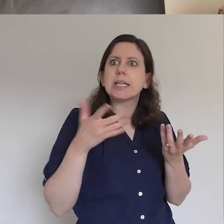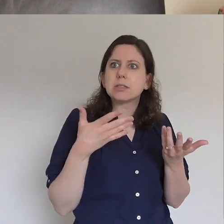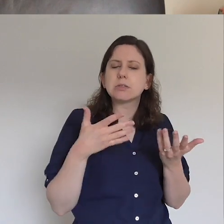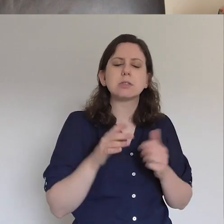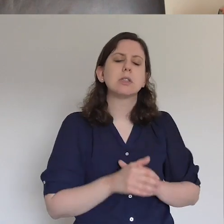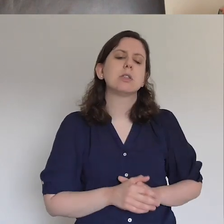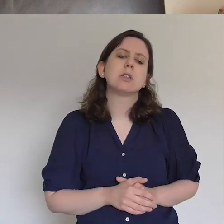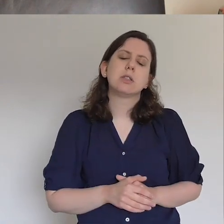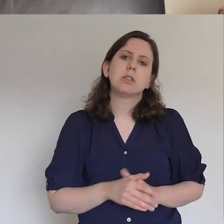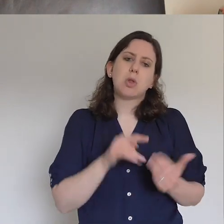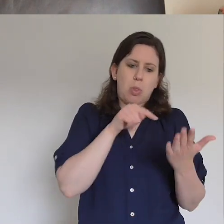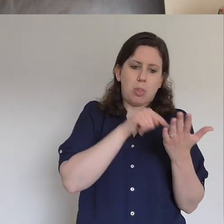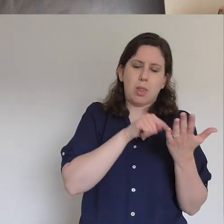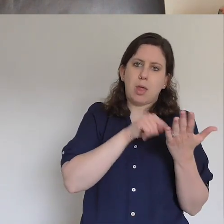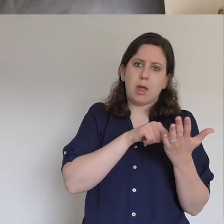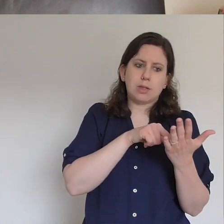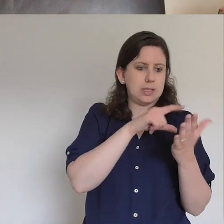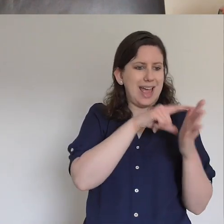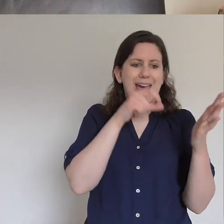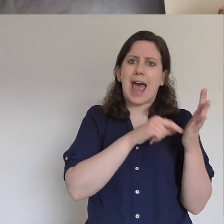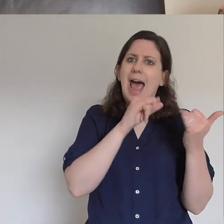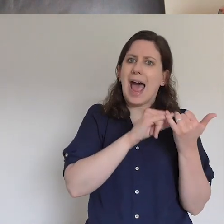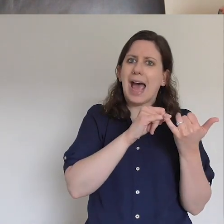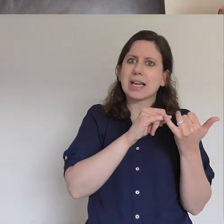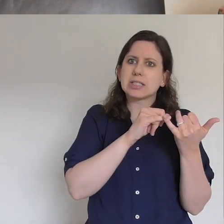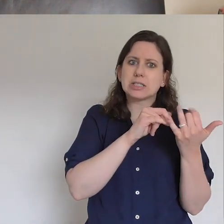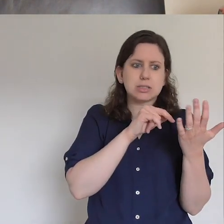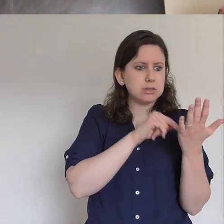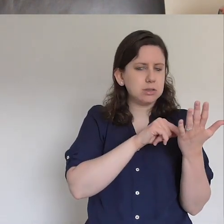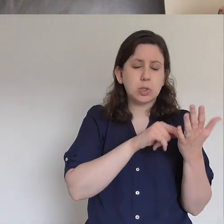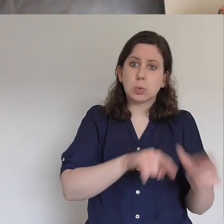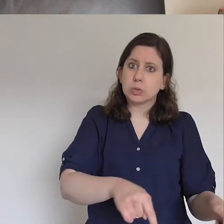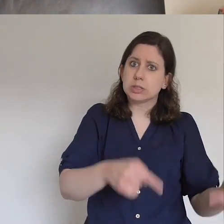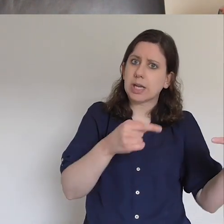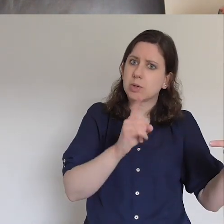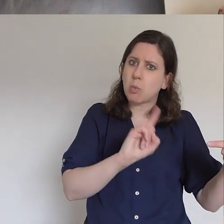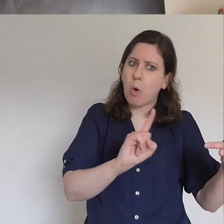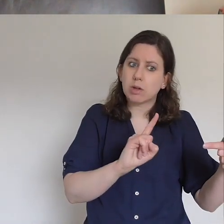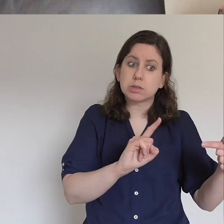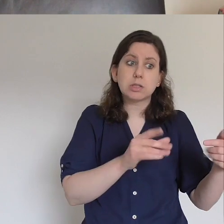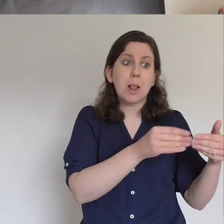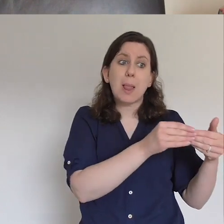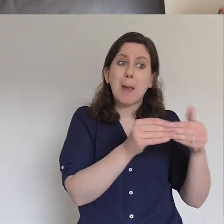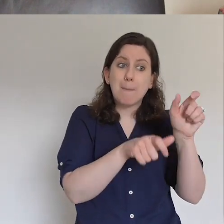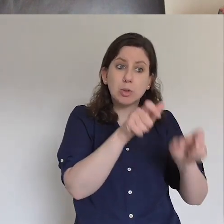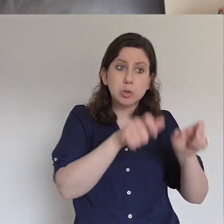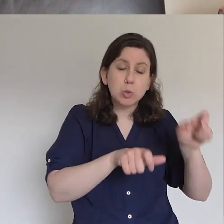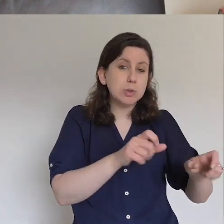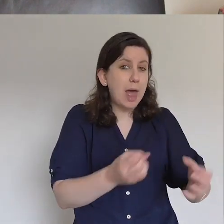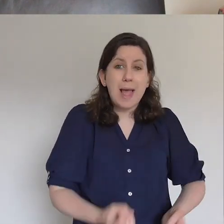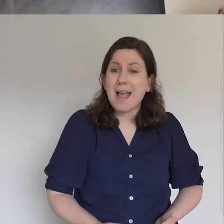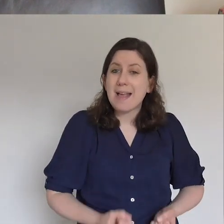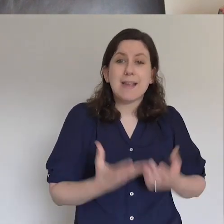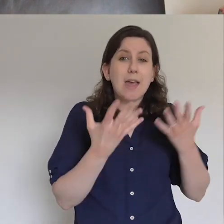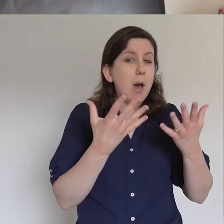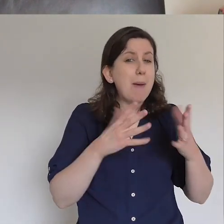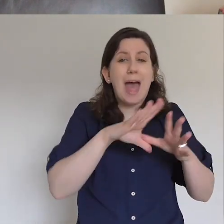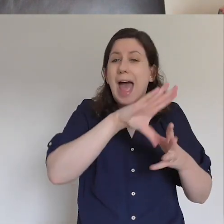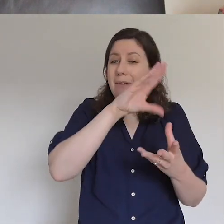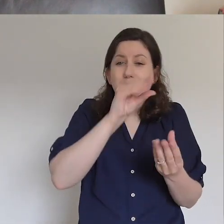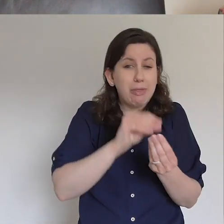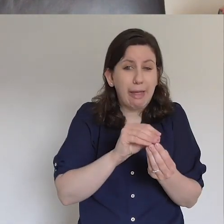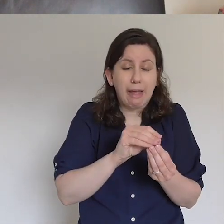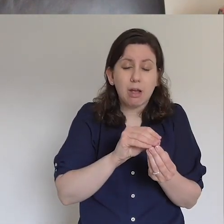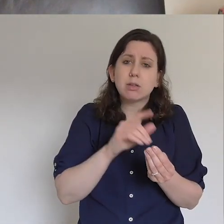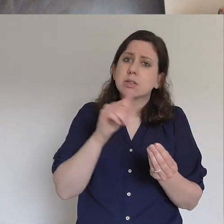will, the apostles will readily give up their freedom in order to share this with someone else. That's how vital it is. We've heard stories of people around the world put in